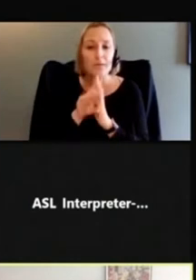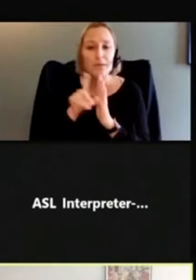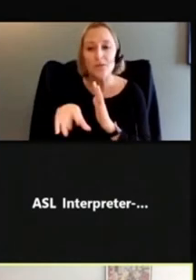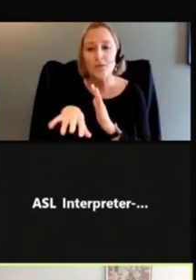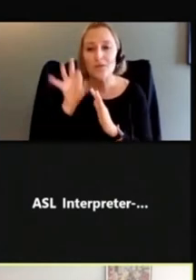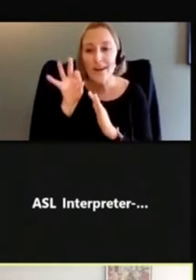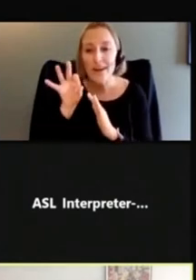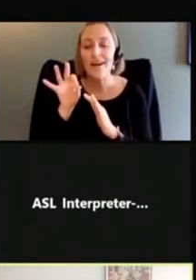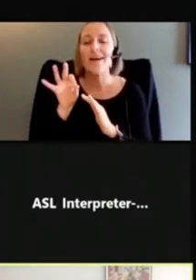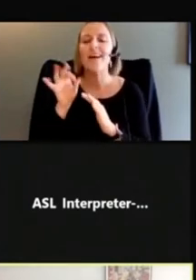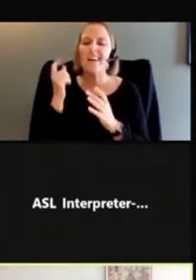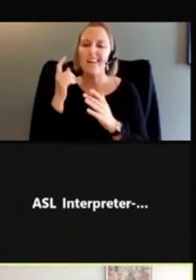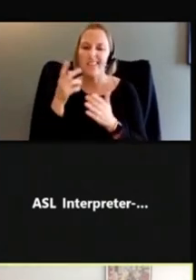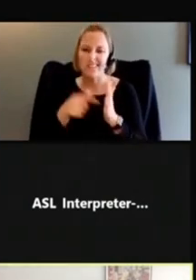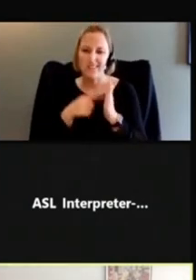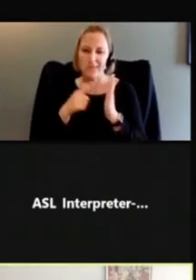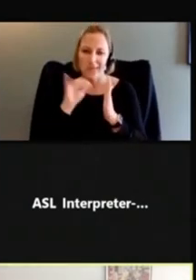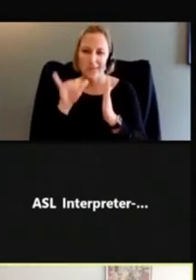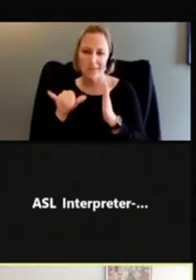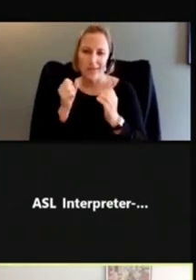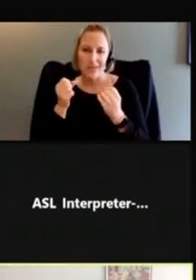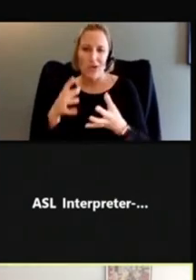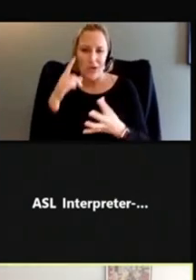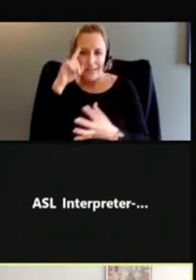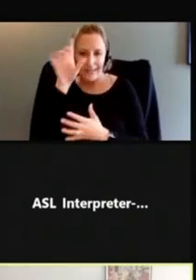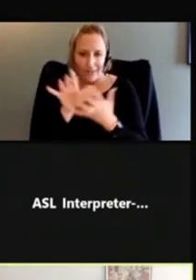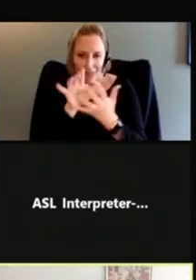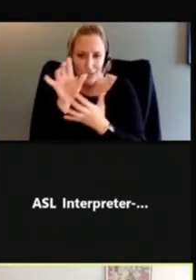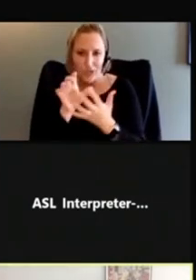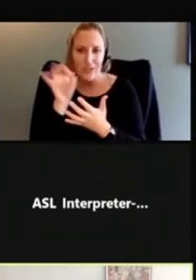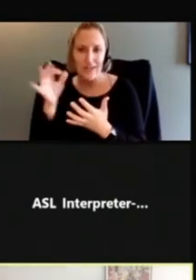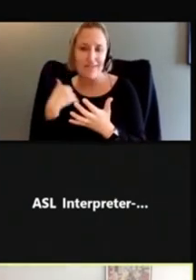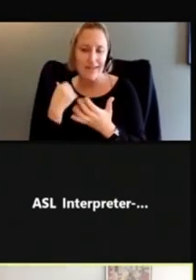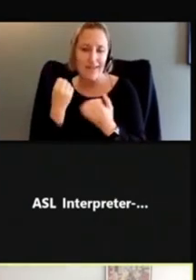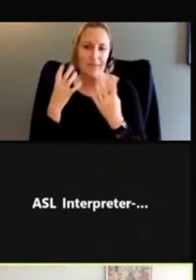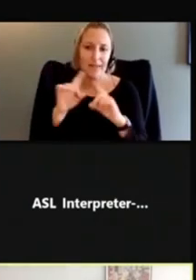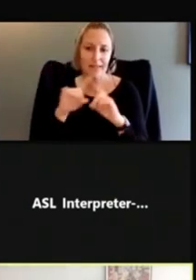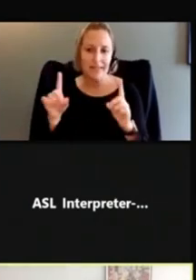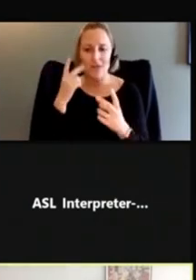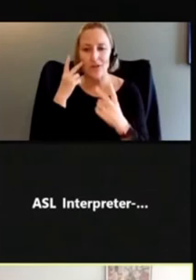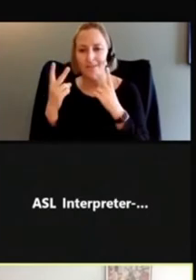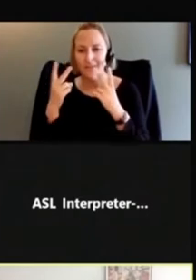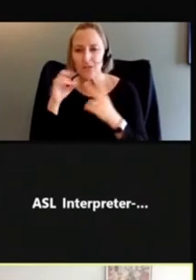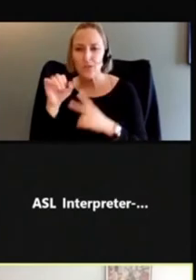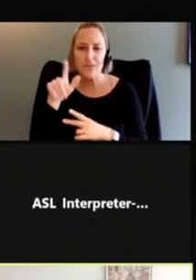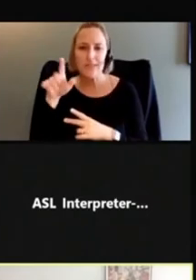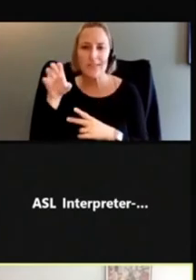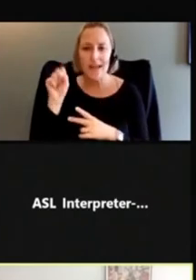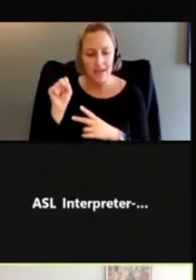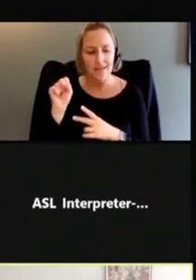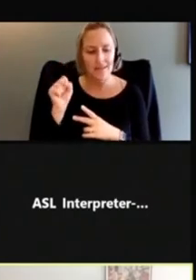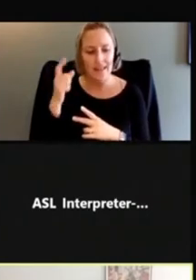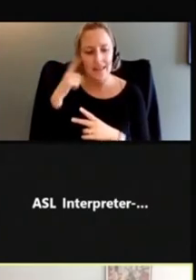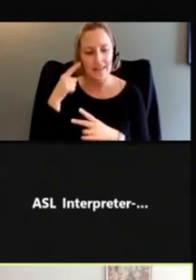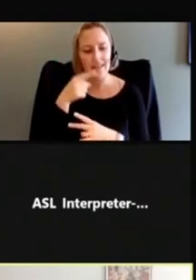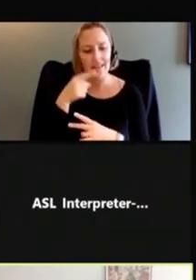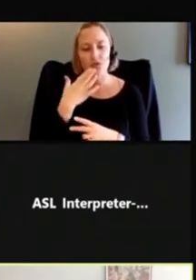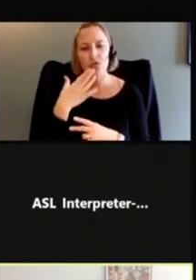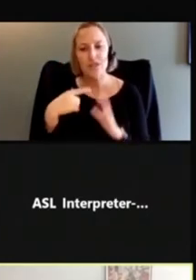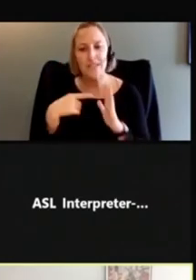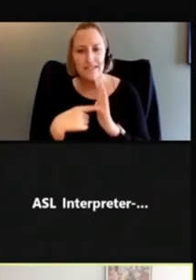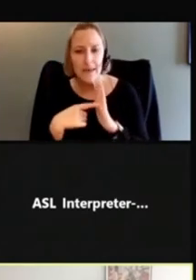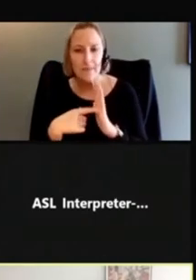But sometimes that can actually create confusion when we have very different visual styles. So I think this is a good example of keeping things